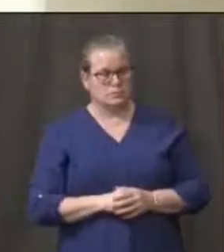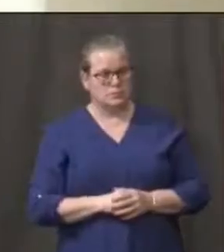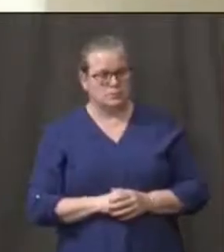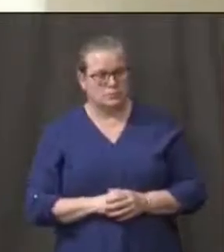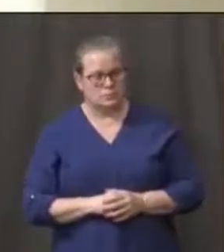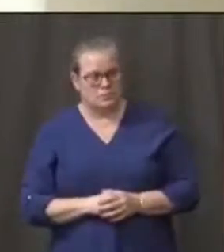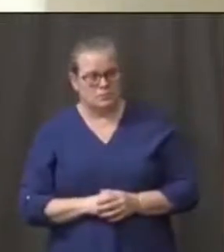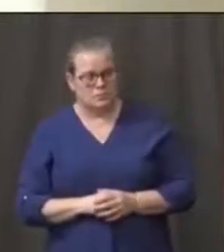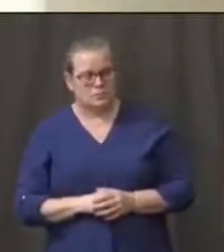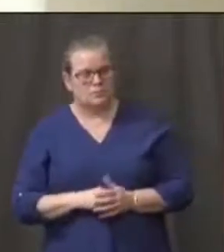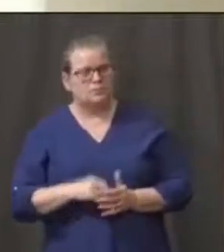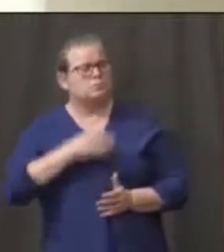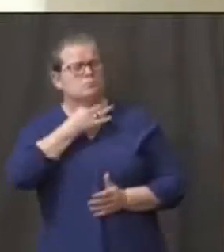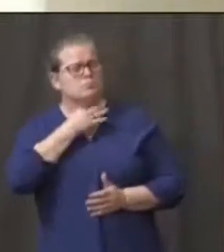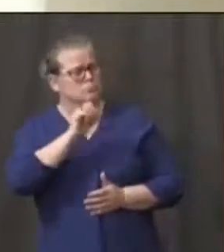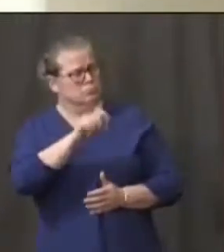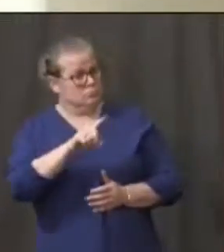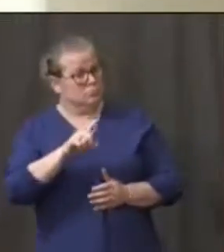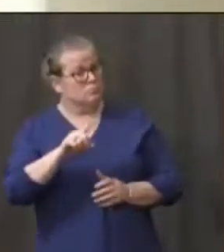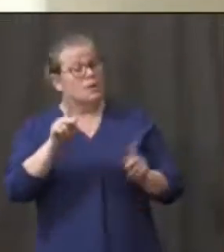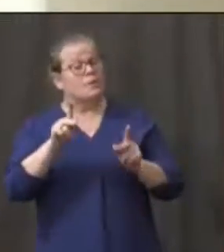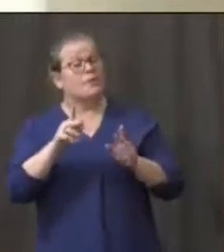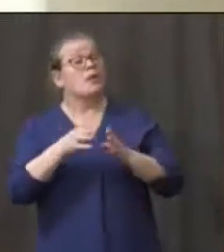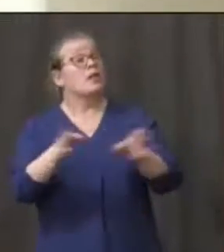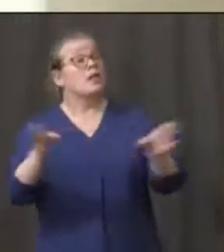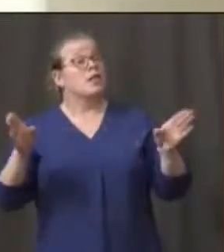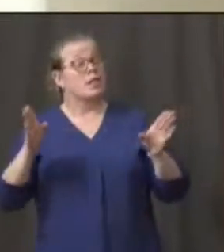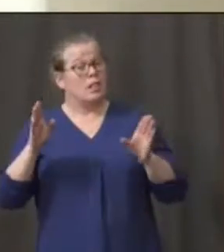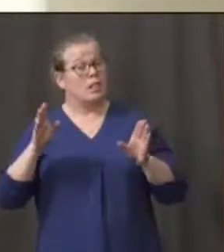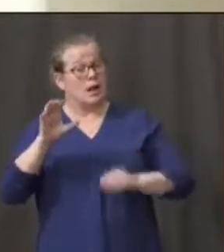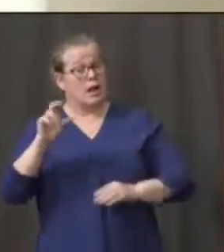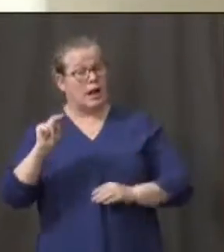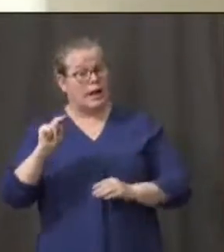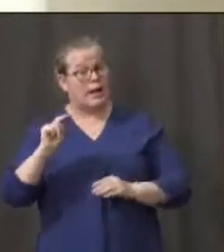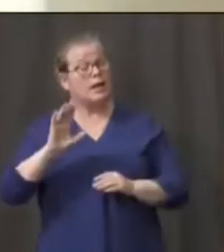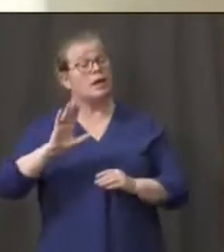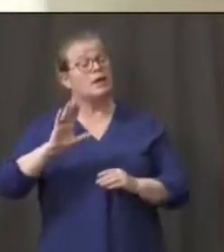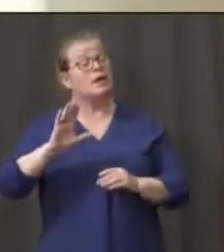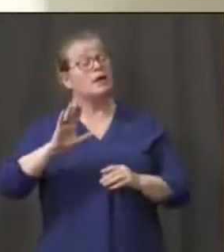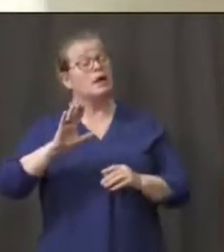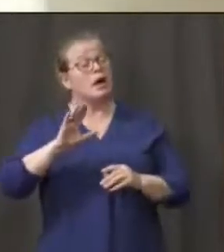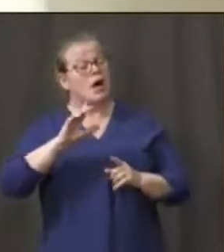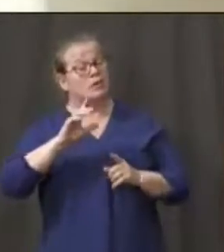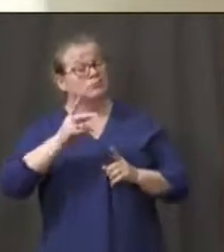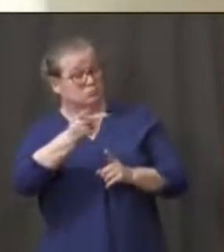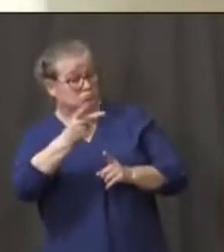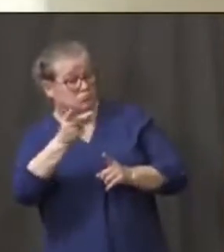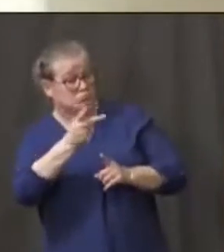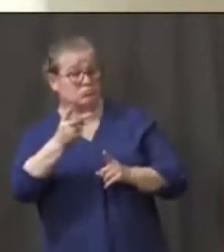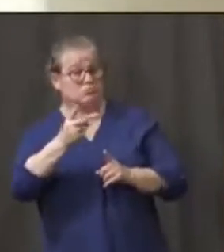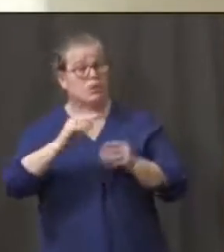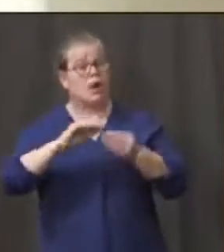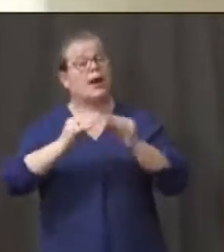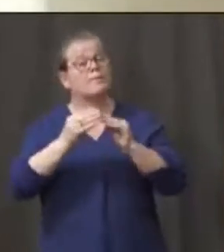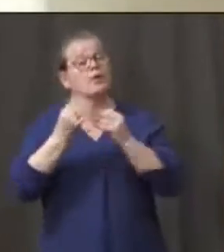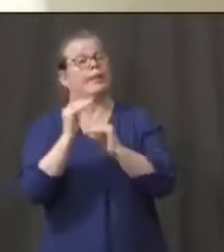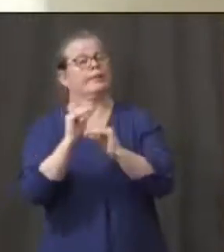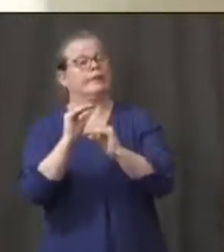numbers that are important to the public to hear regarding whether it's the